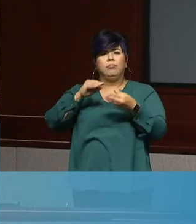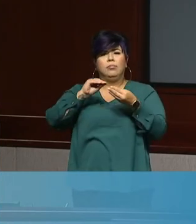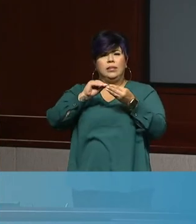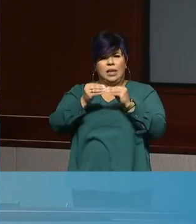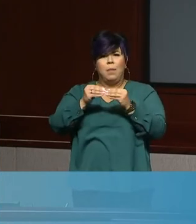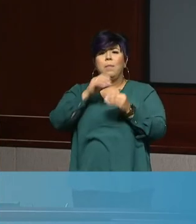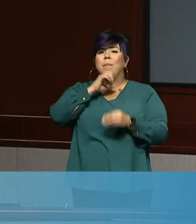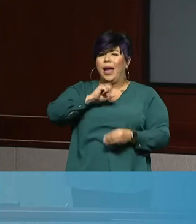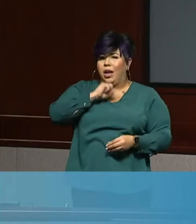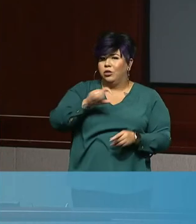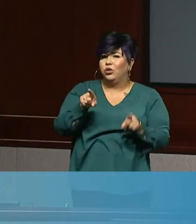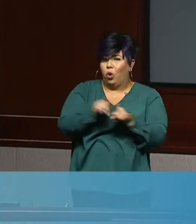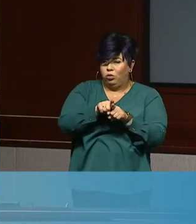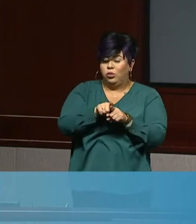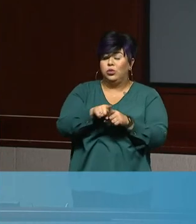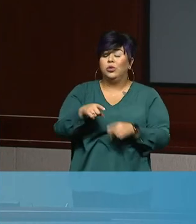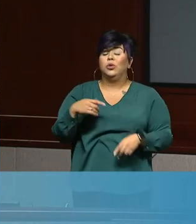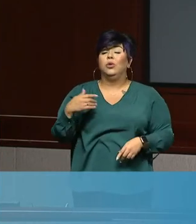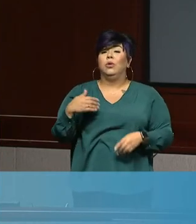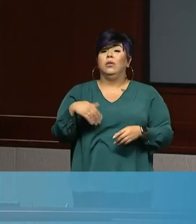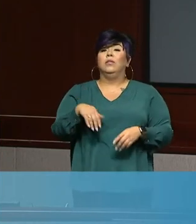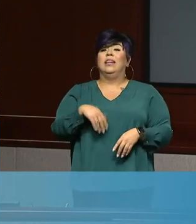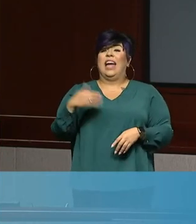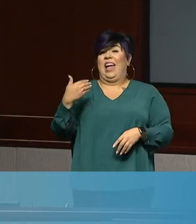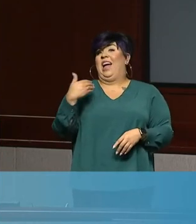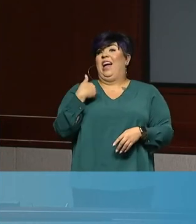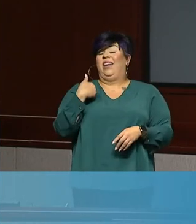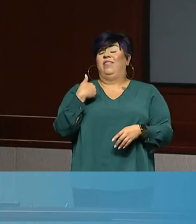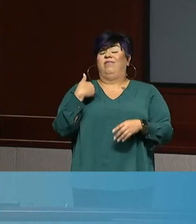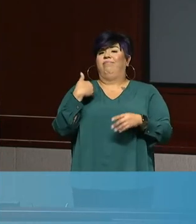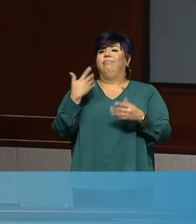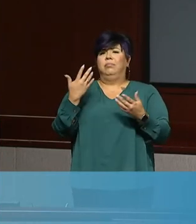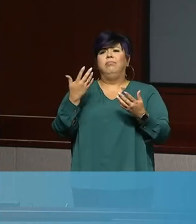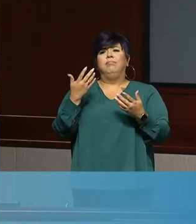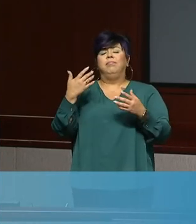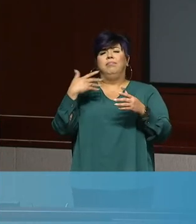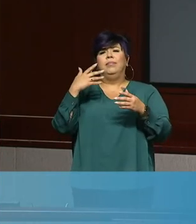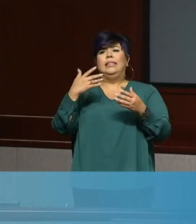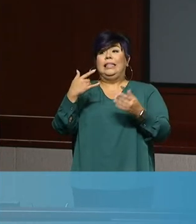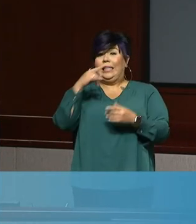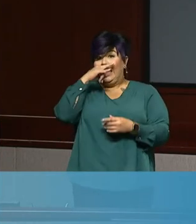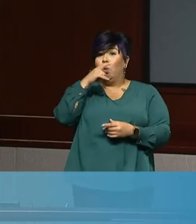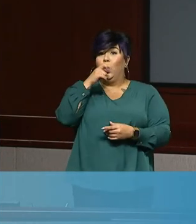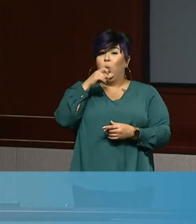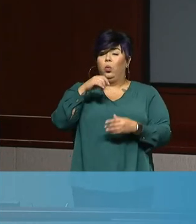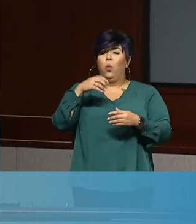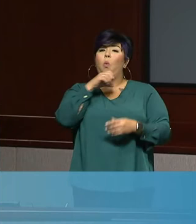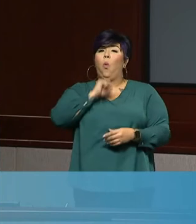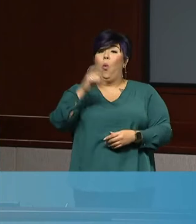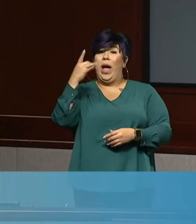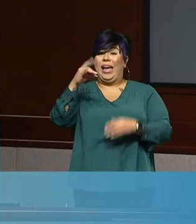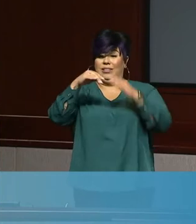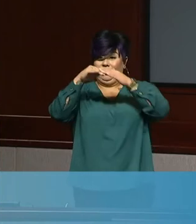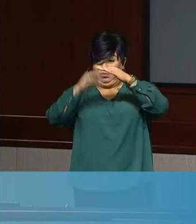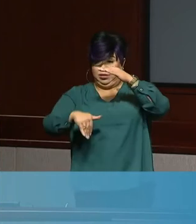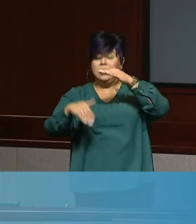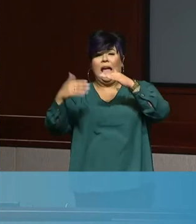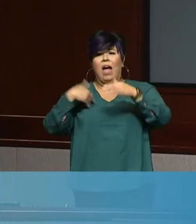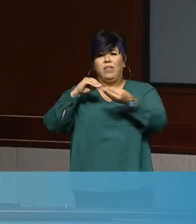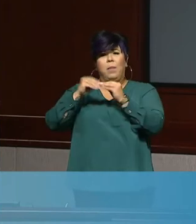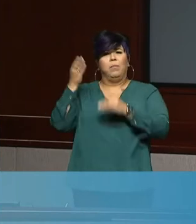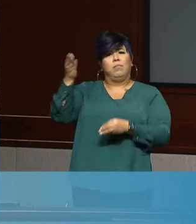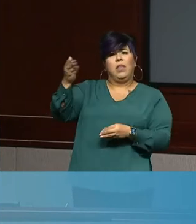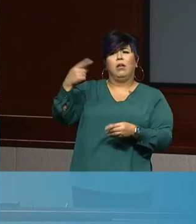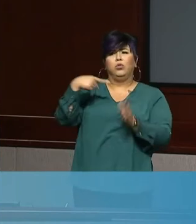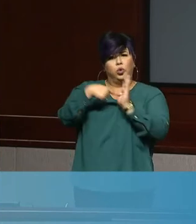30, sorry, 3,615, um, children under the age of 18 who have tested positive for COVID